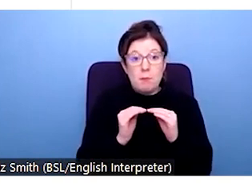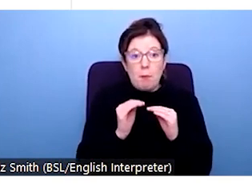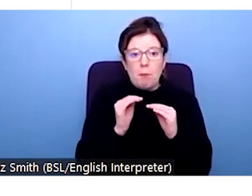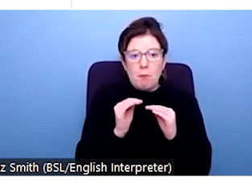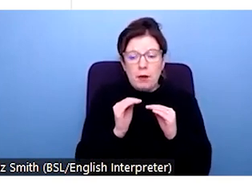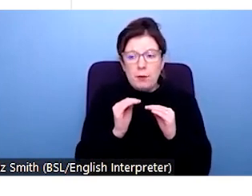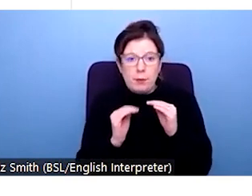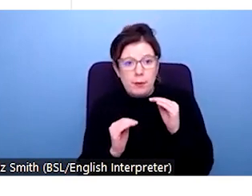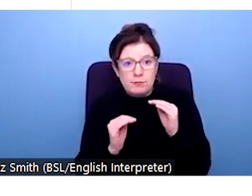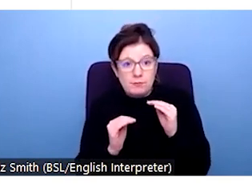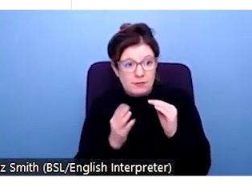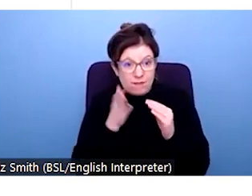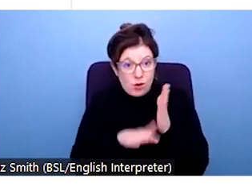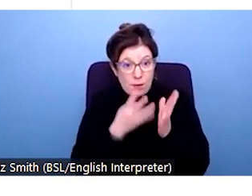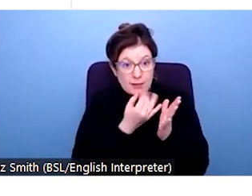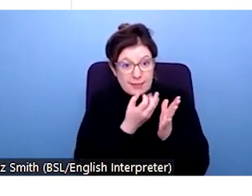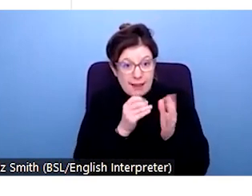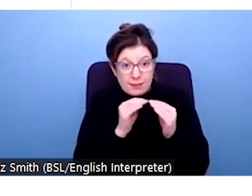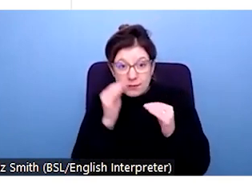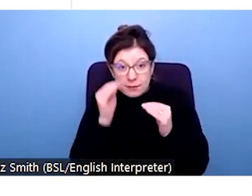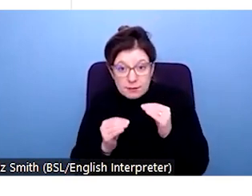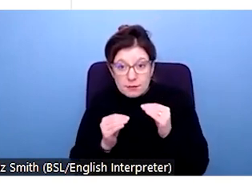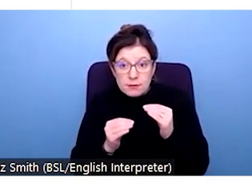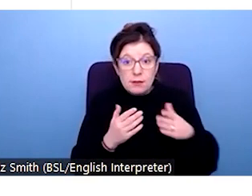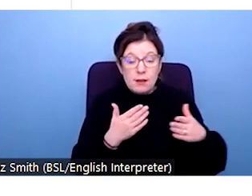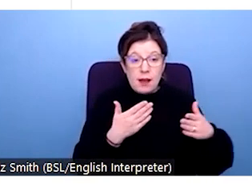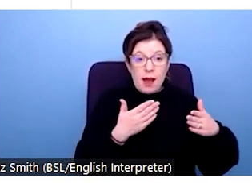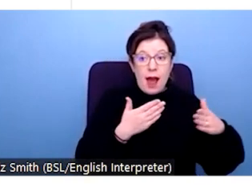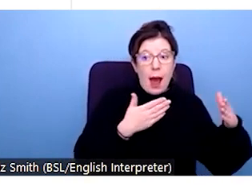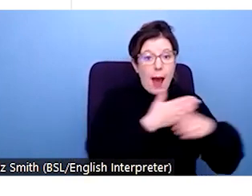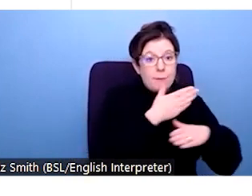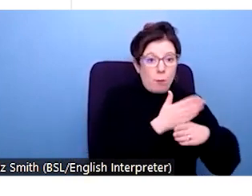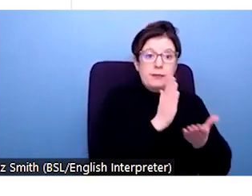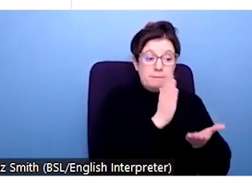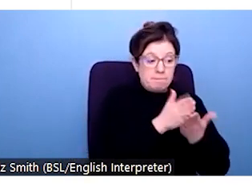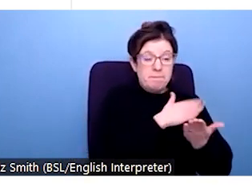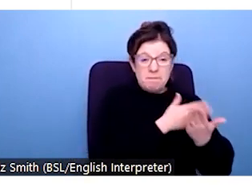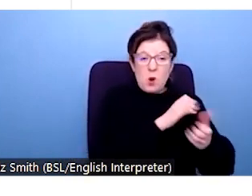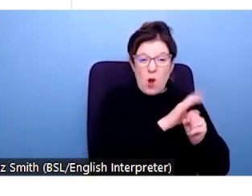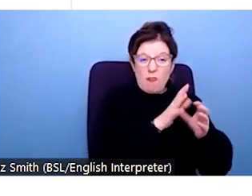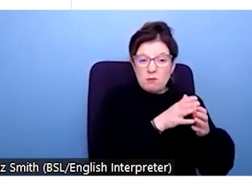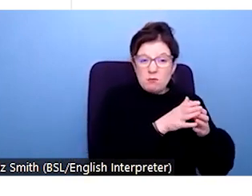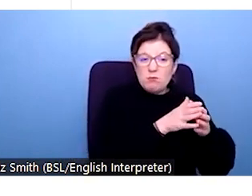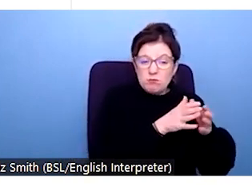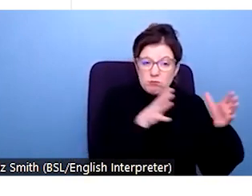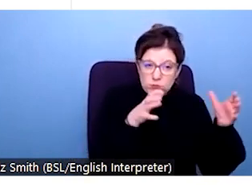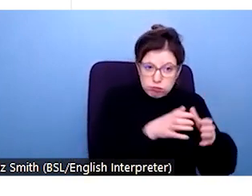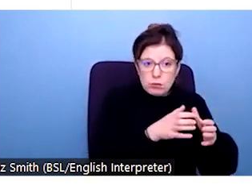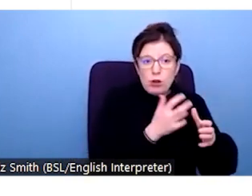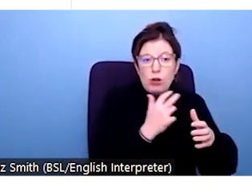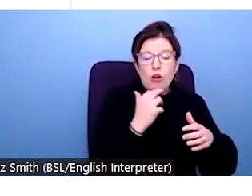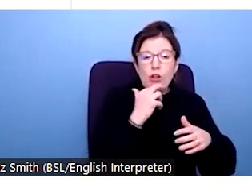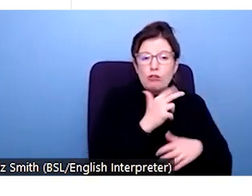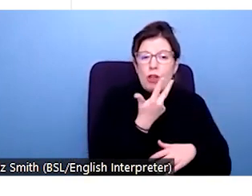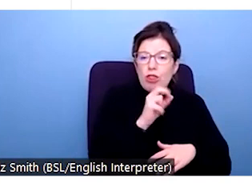1970s. But actually, employment fell during the pandemic, but hasn't really recovered. There's about 330,000 fewer